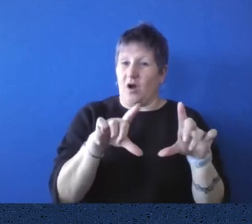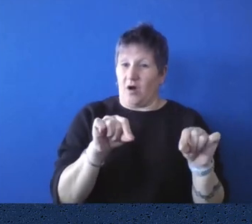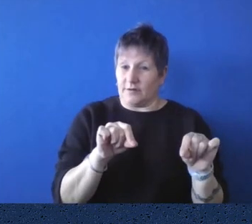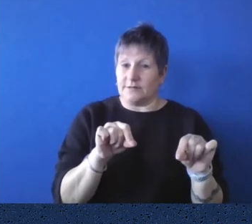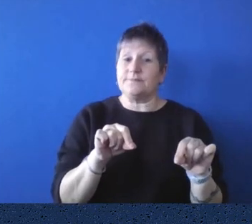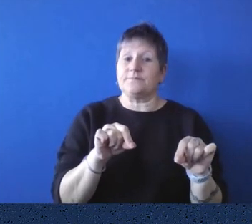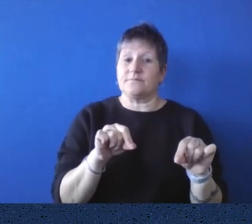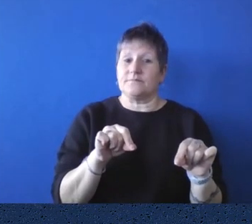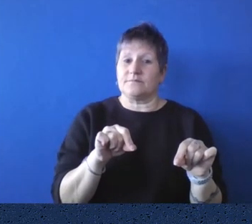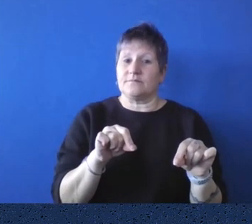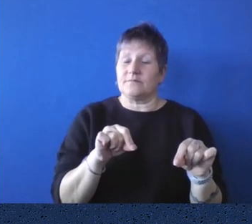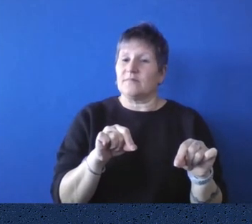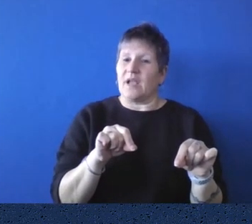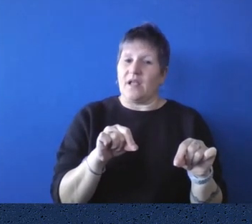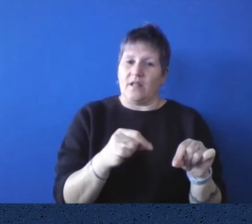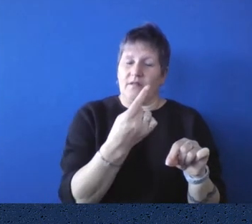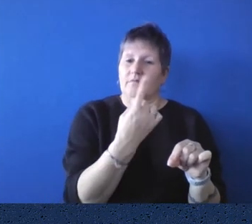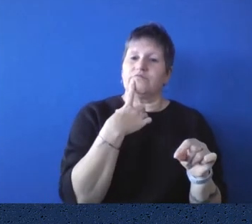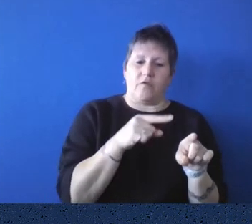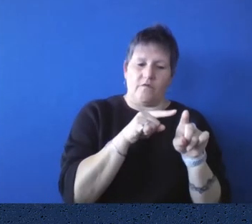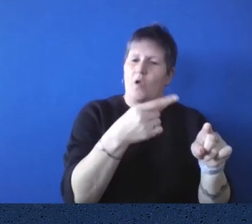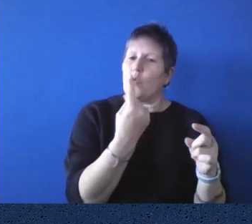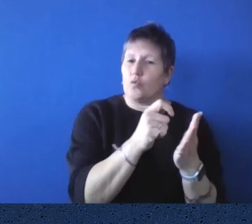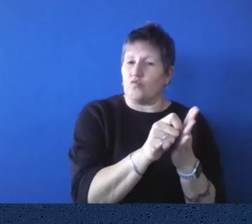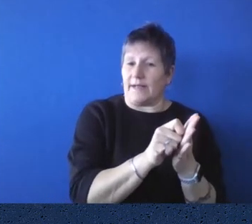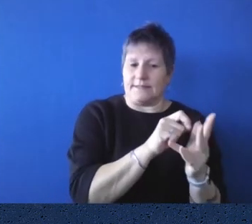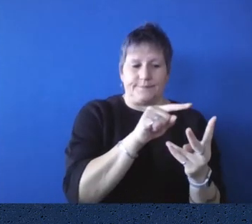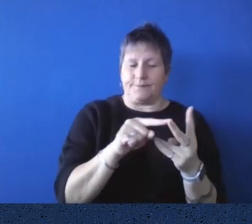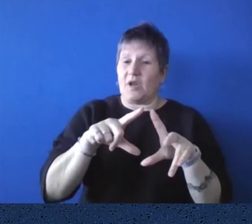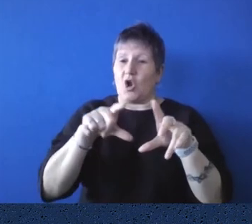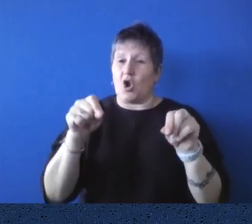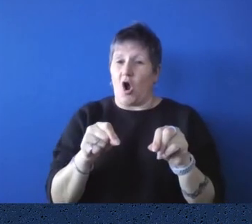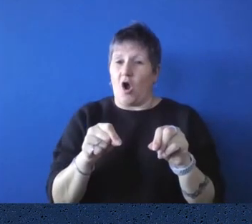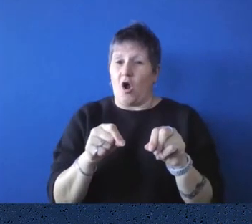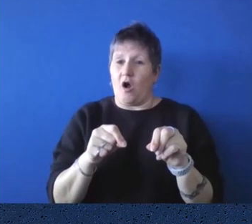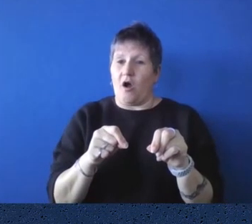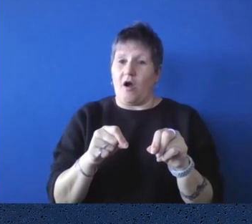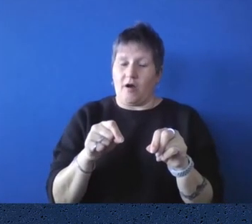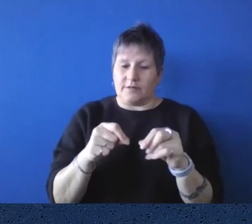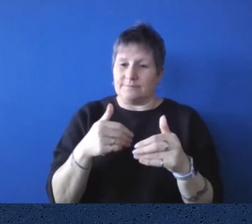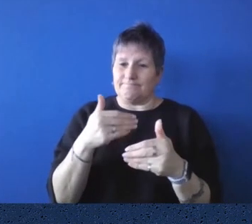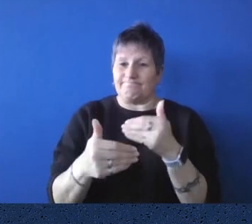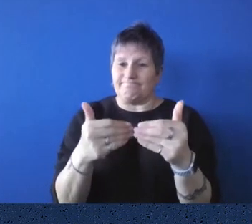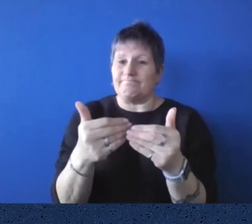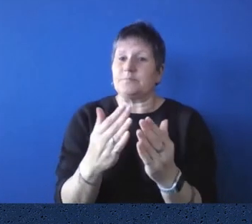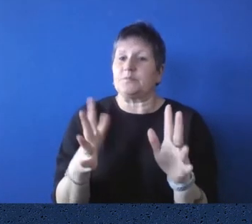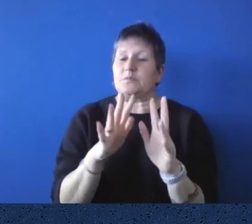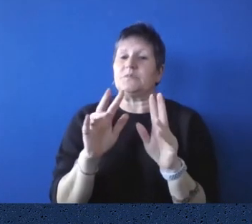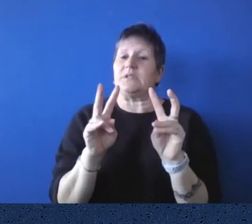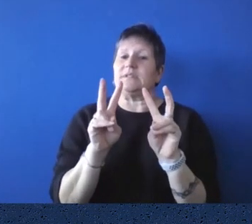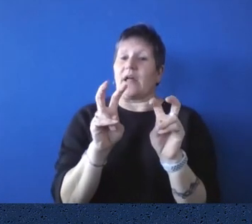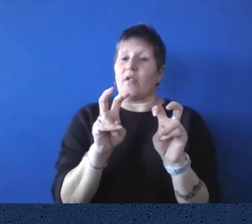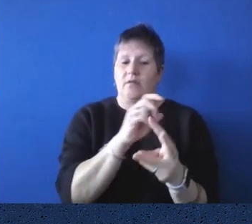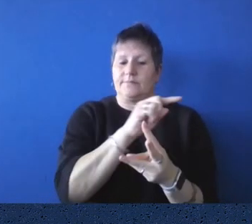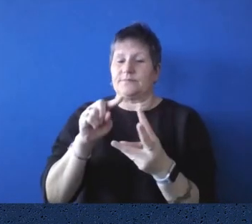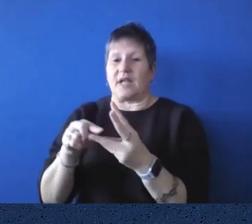organized by author, a set of cards that were organized by title, and a set that were organized by subject. And for a